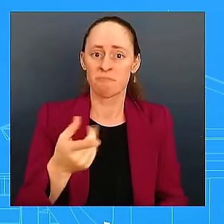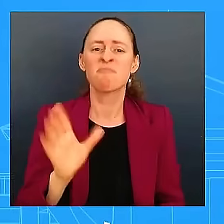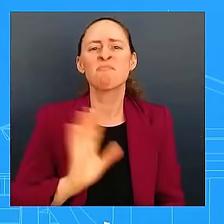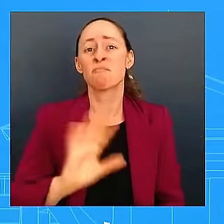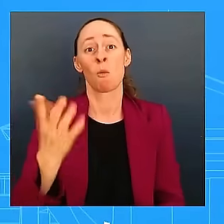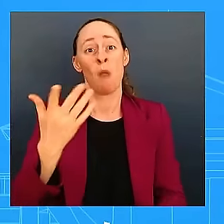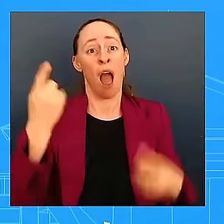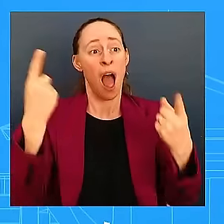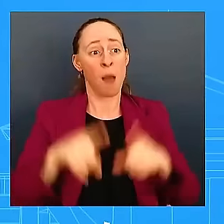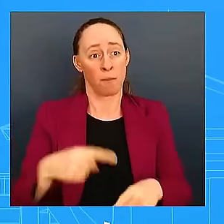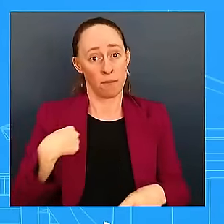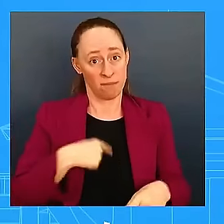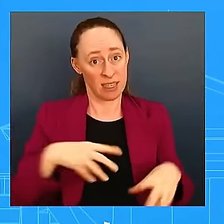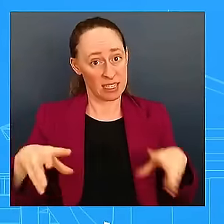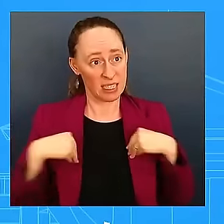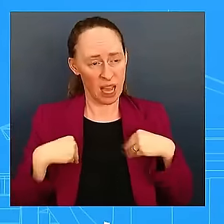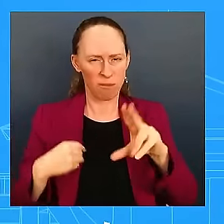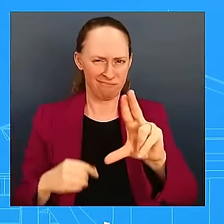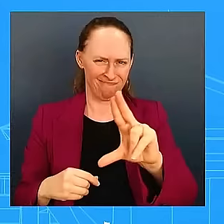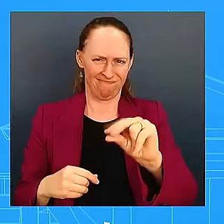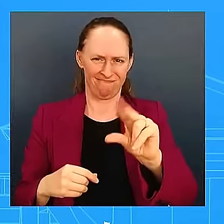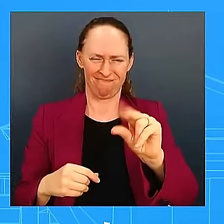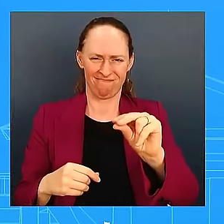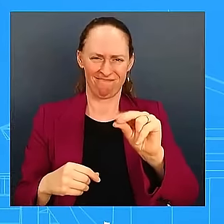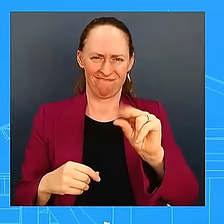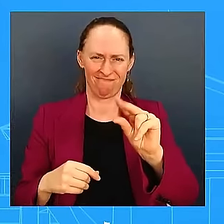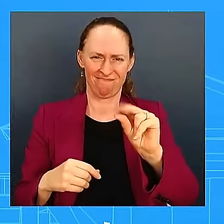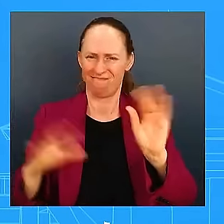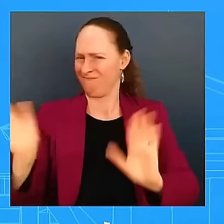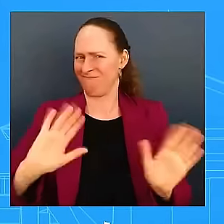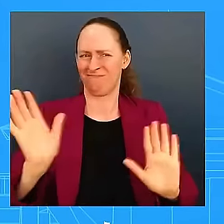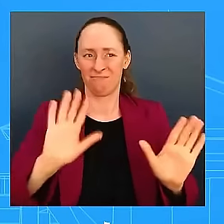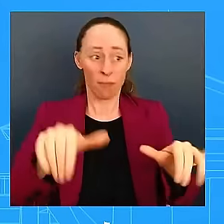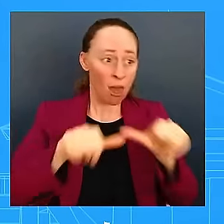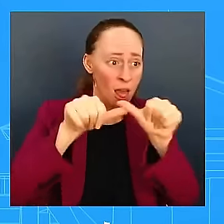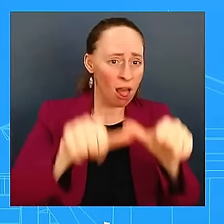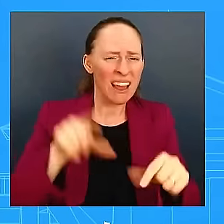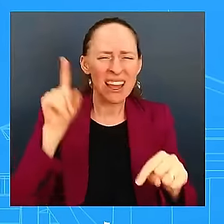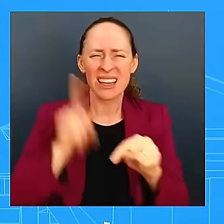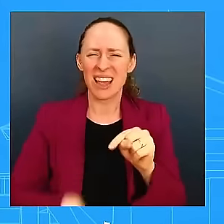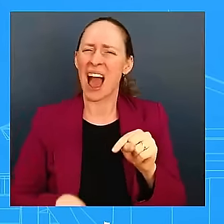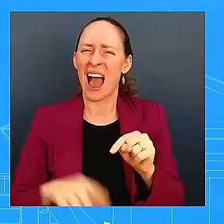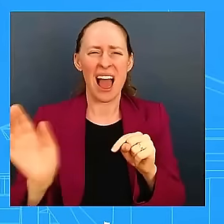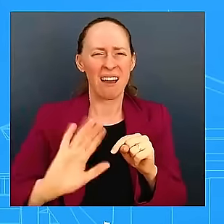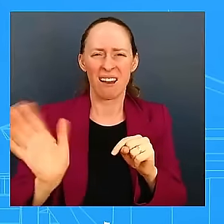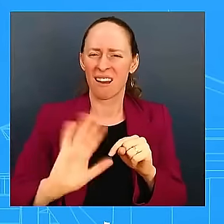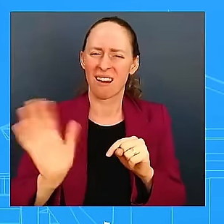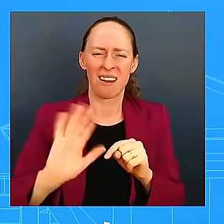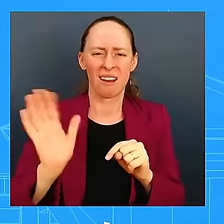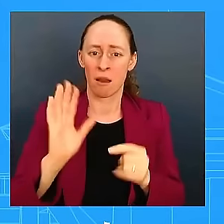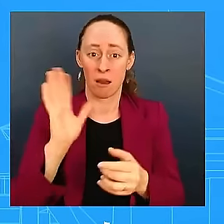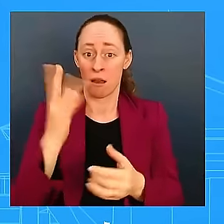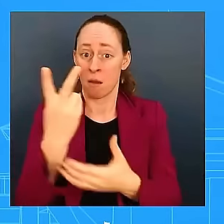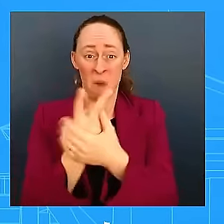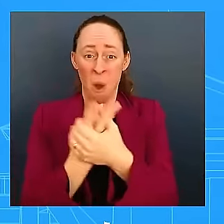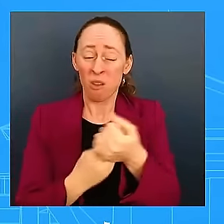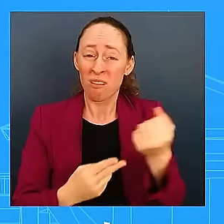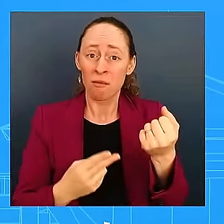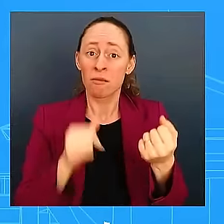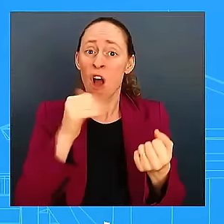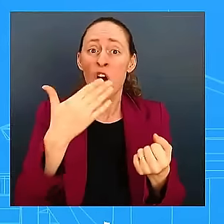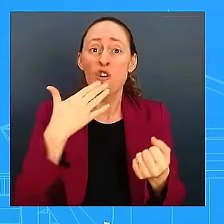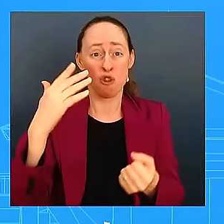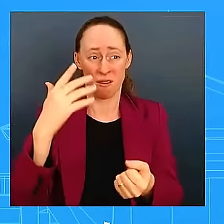It cannot continue, and it's not good for either side. It is just not. This is why we're trying to get to a diplomatic